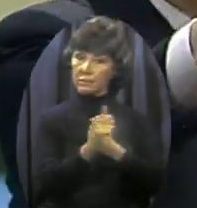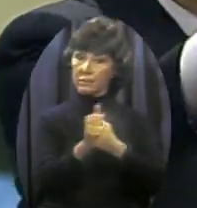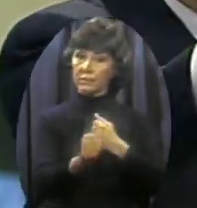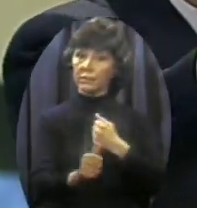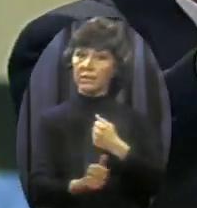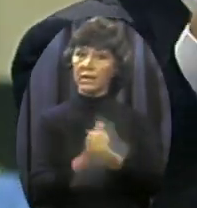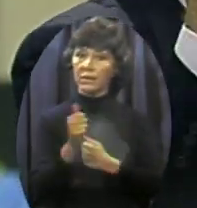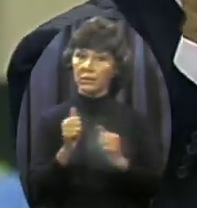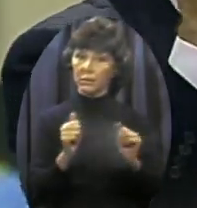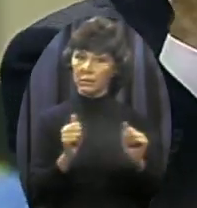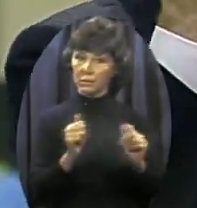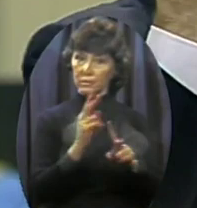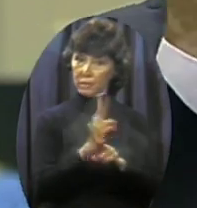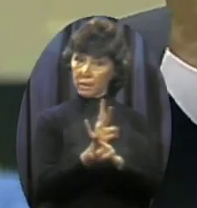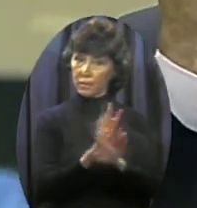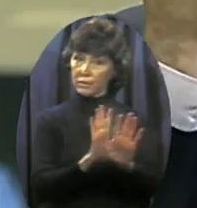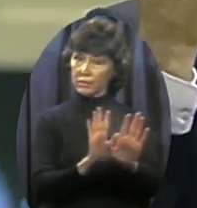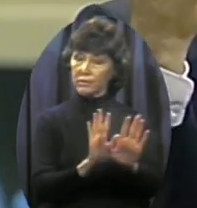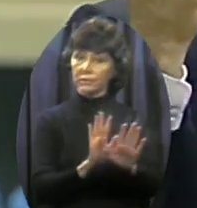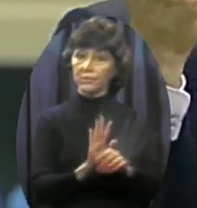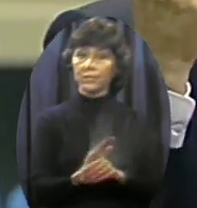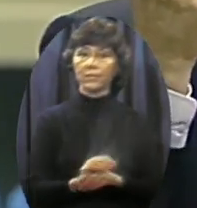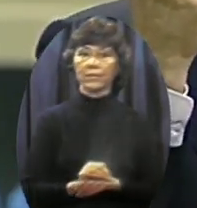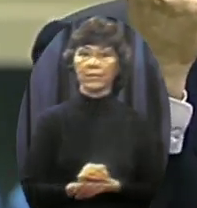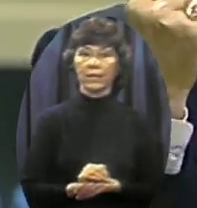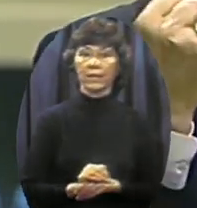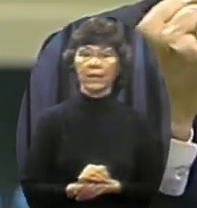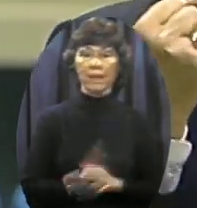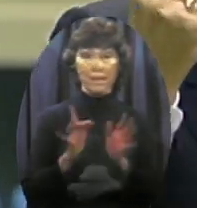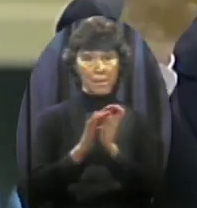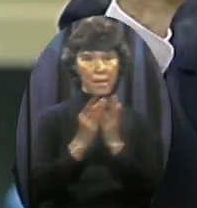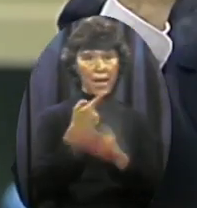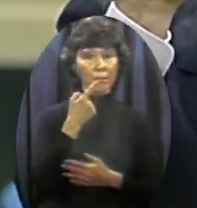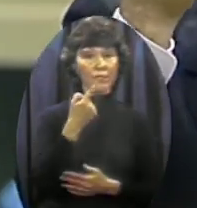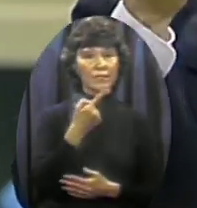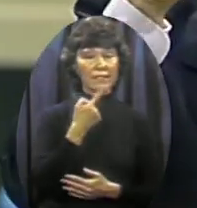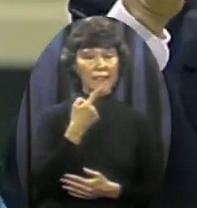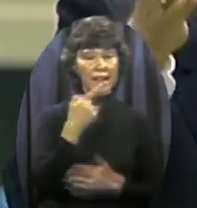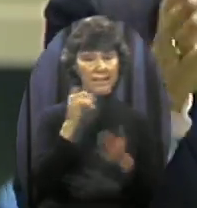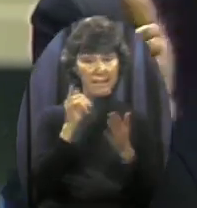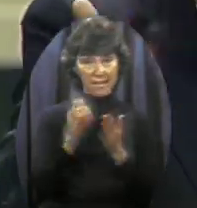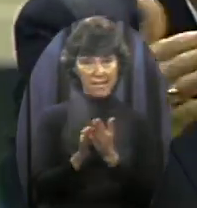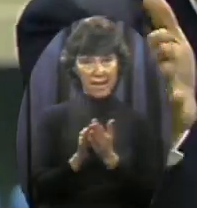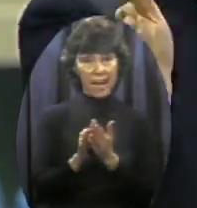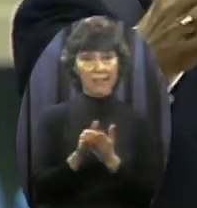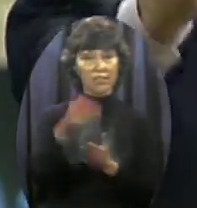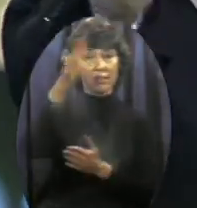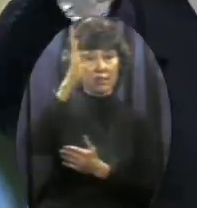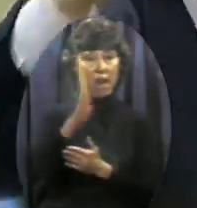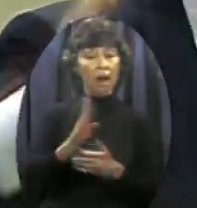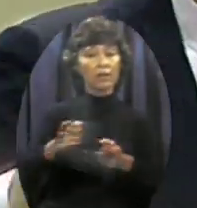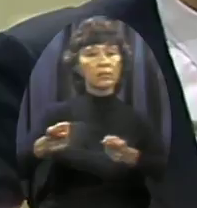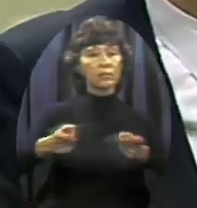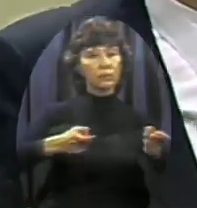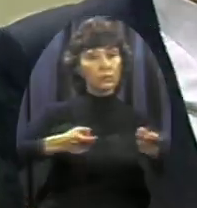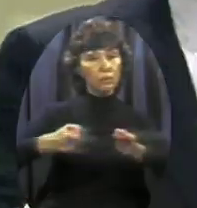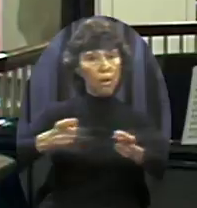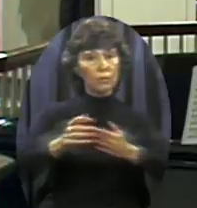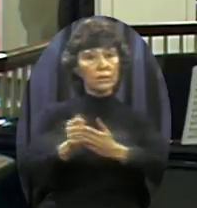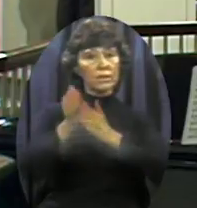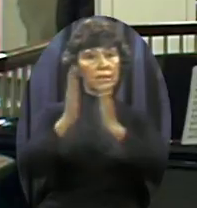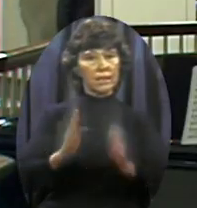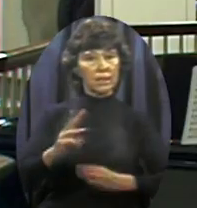pray for Andropov The king's heart is in the hand of the Lord According to Solomon And as the rivers of water God turns his heart with us Whoever he wills